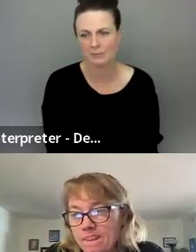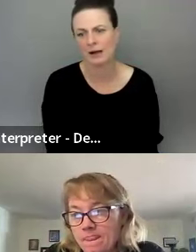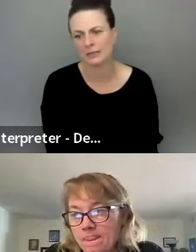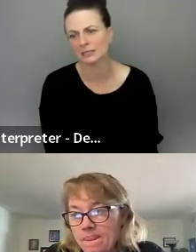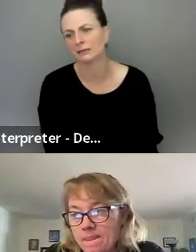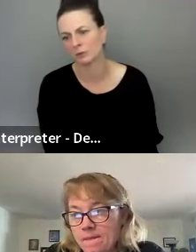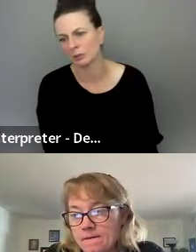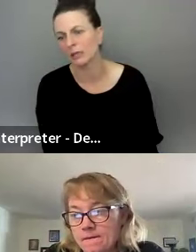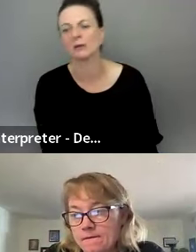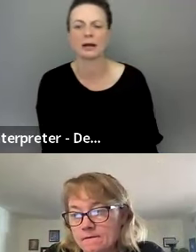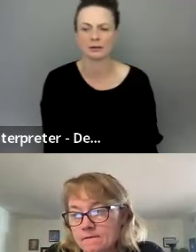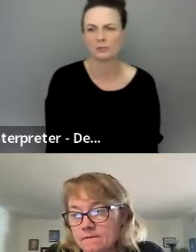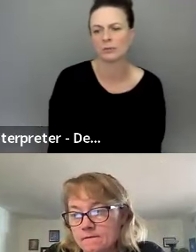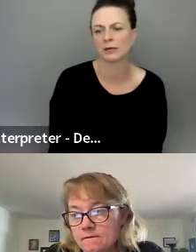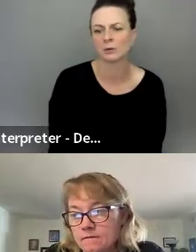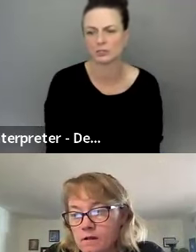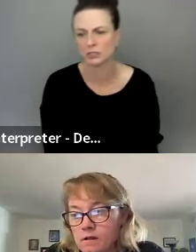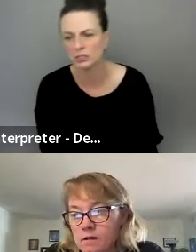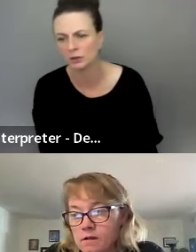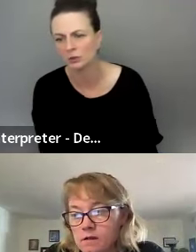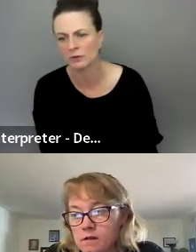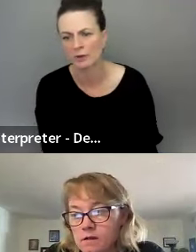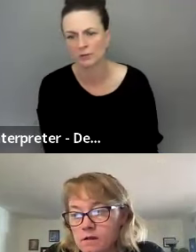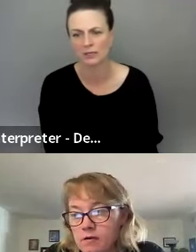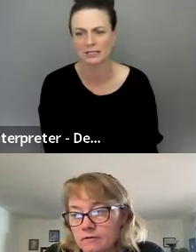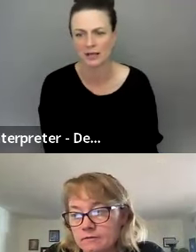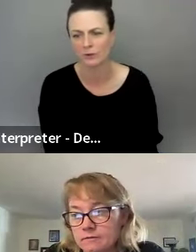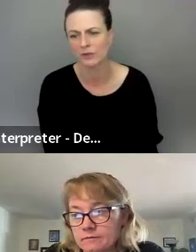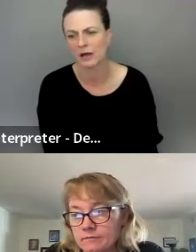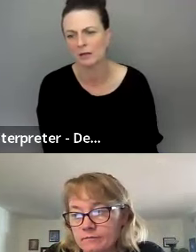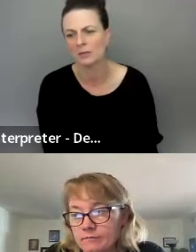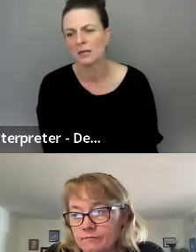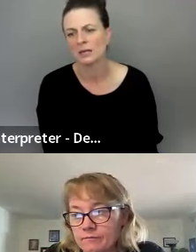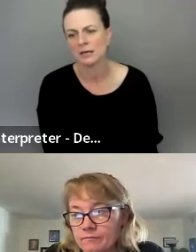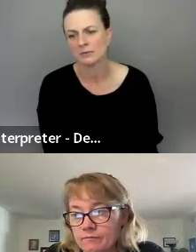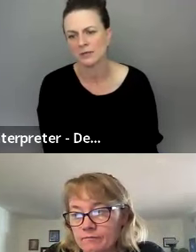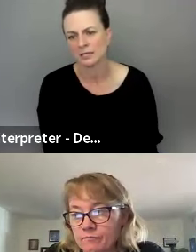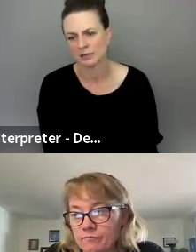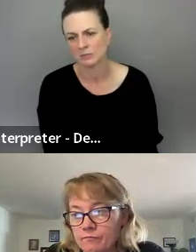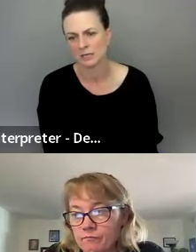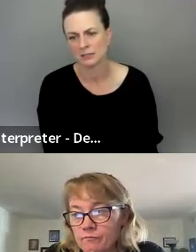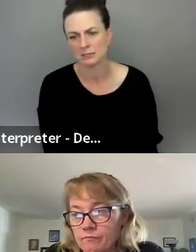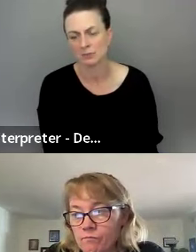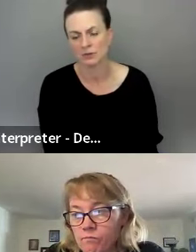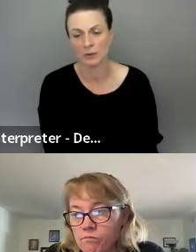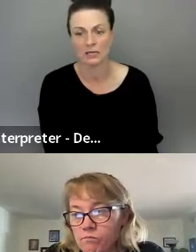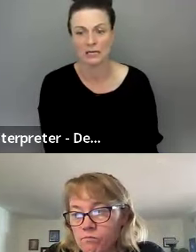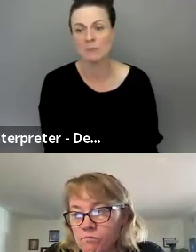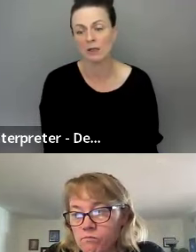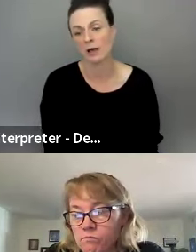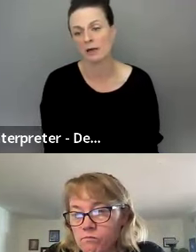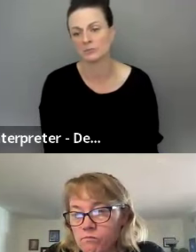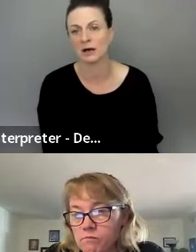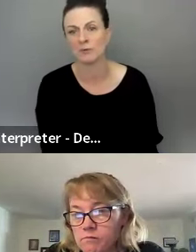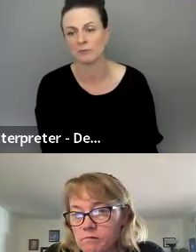-step by step, how easy it would be or how to implement it or what to do that we could work together with them. And then it can be a simple thing. We can